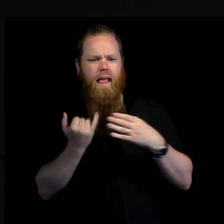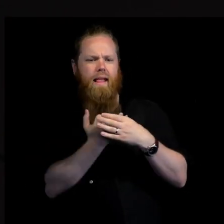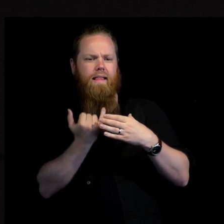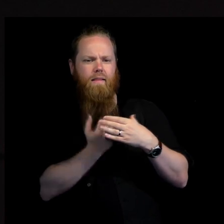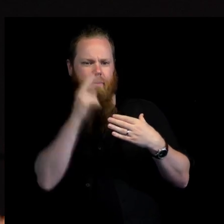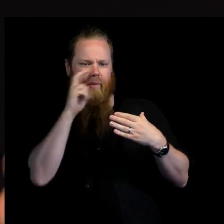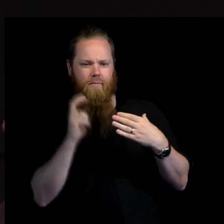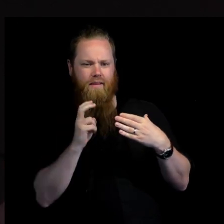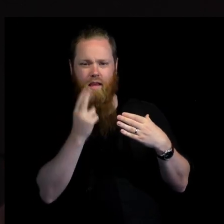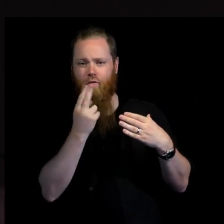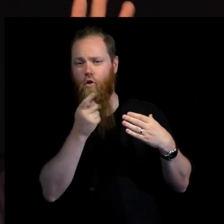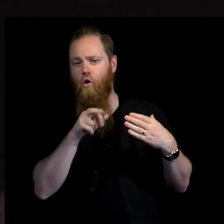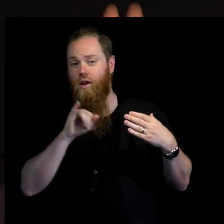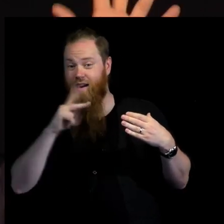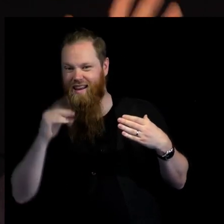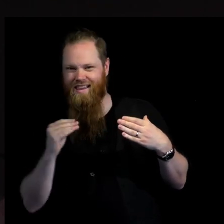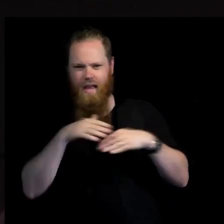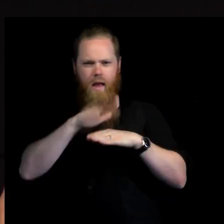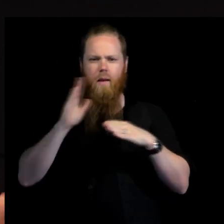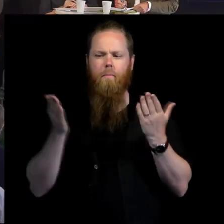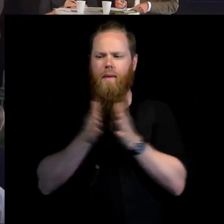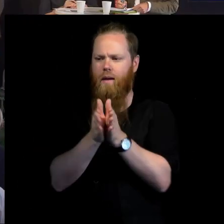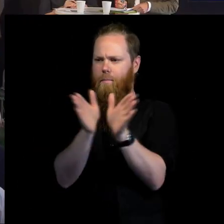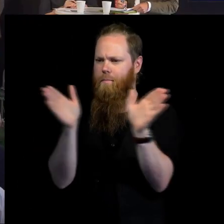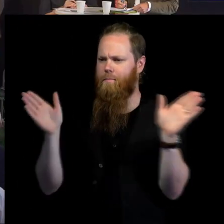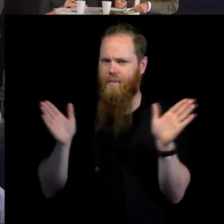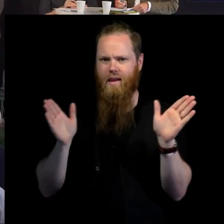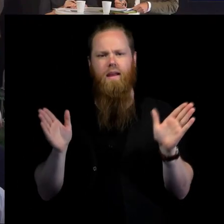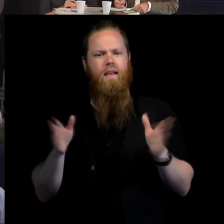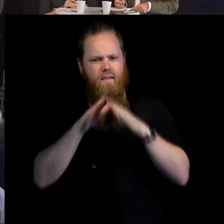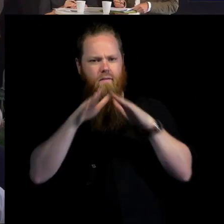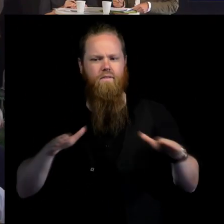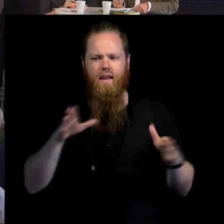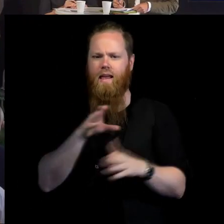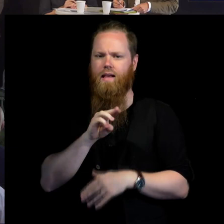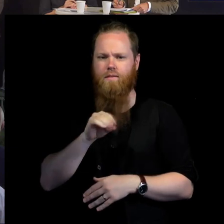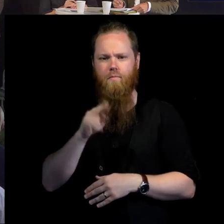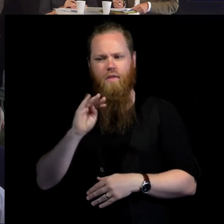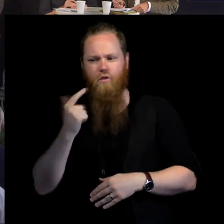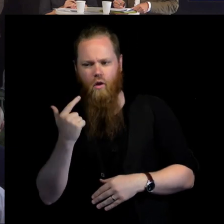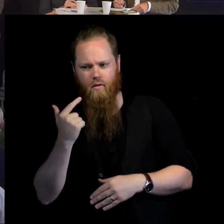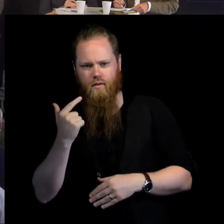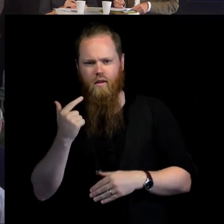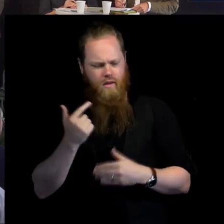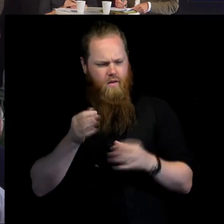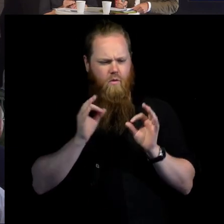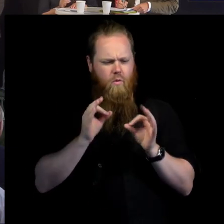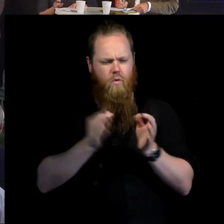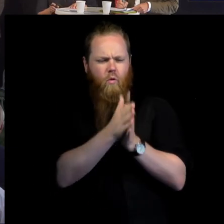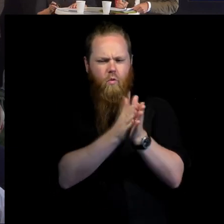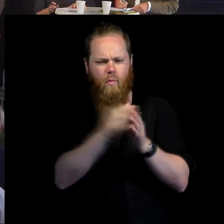Ulrika first with a broader peace development mandate. How do you see these challenges in your everyday work?